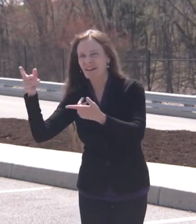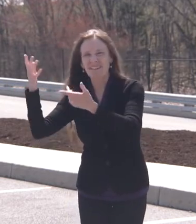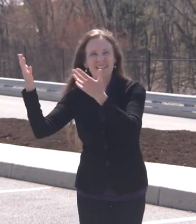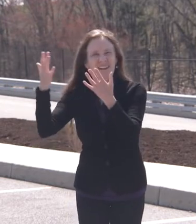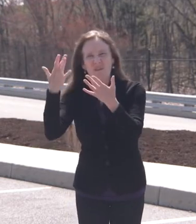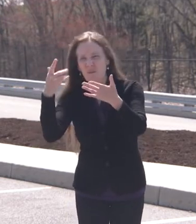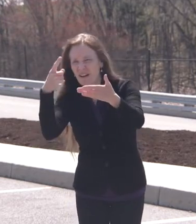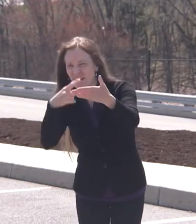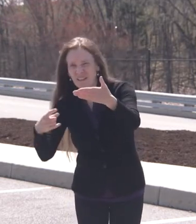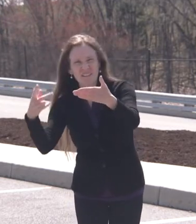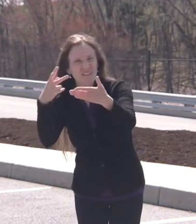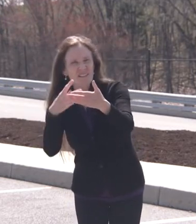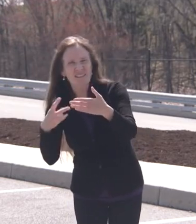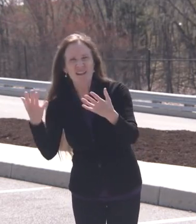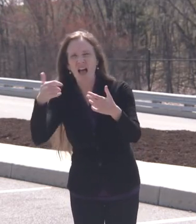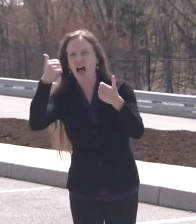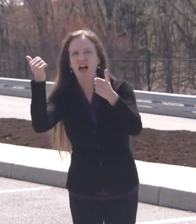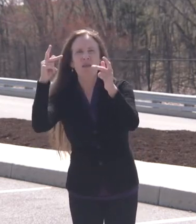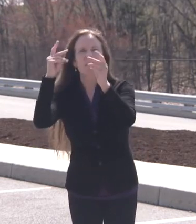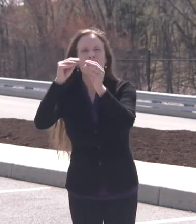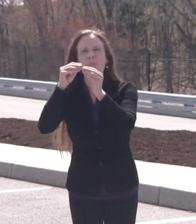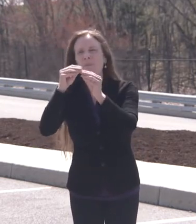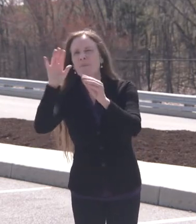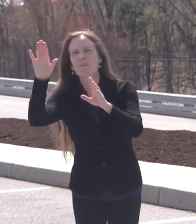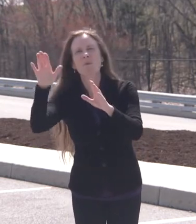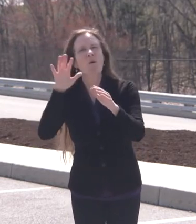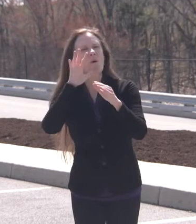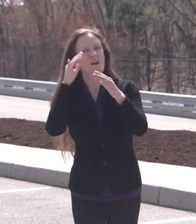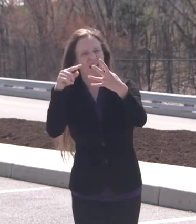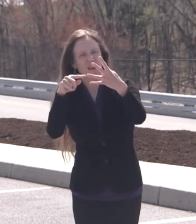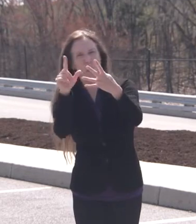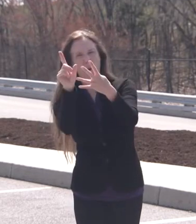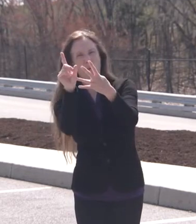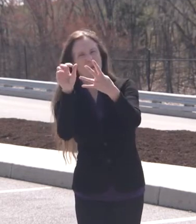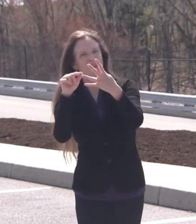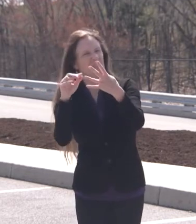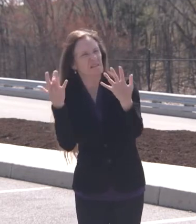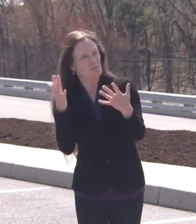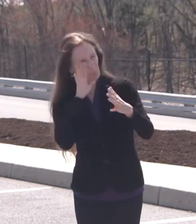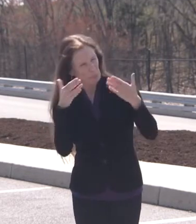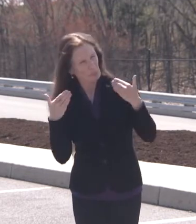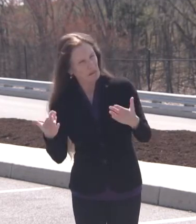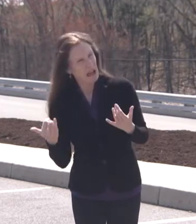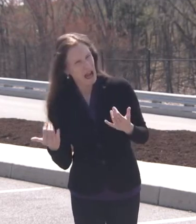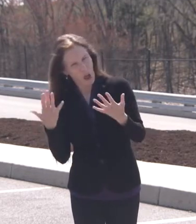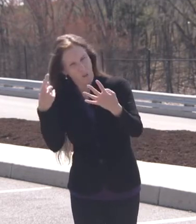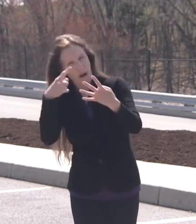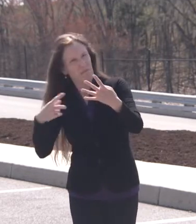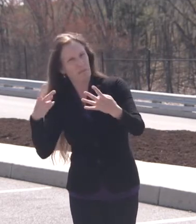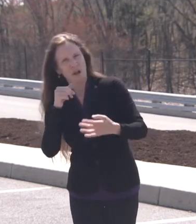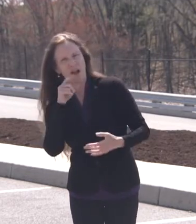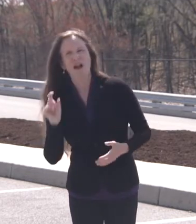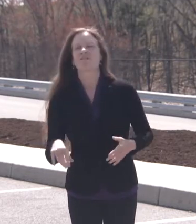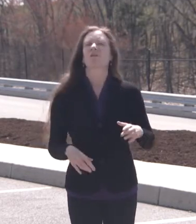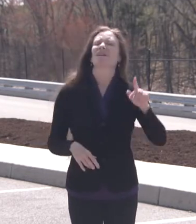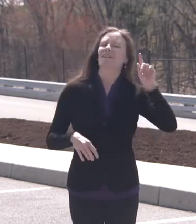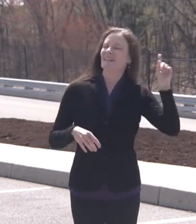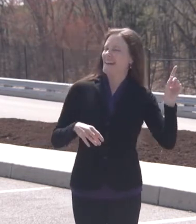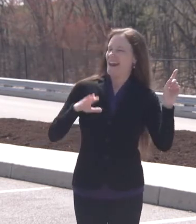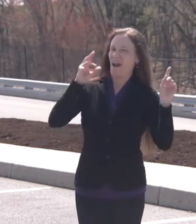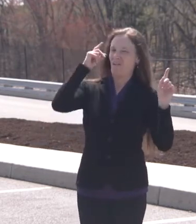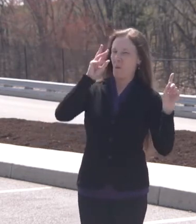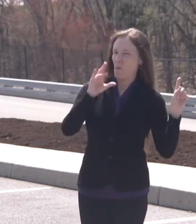terms of getting the vaccine out? I mean, why not just do everybody now? It's two weeks from yesterday. I'm sorry everybody. the idea was that